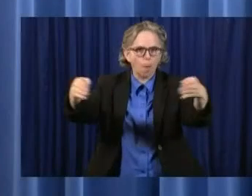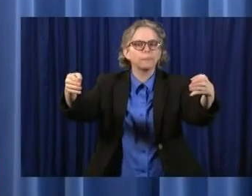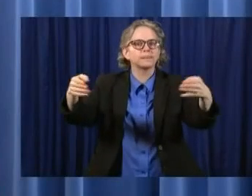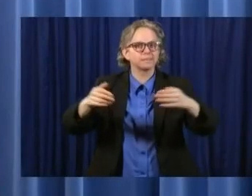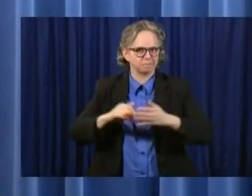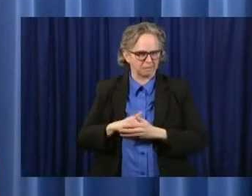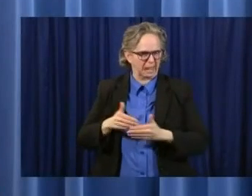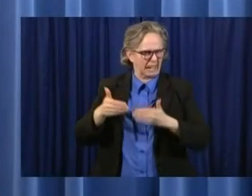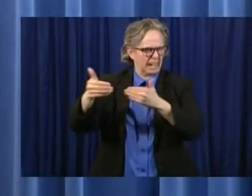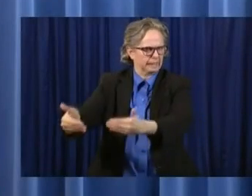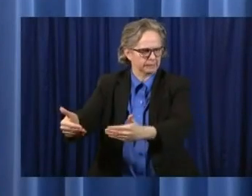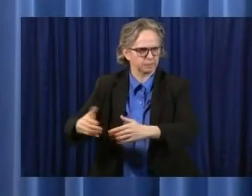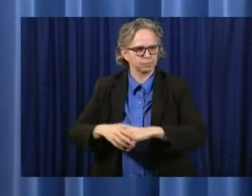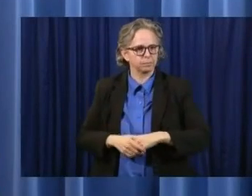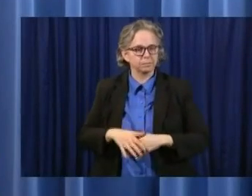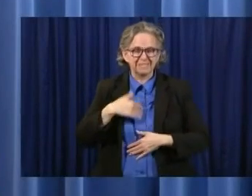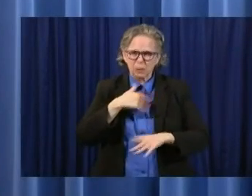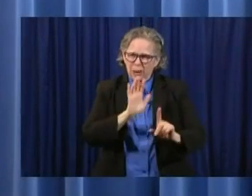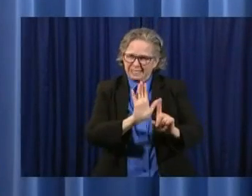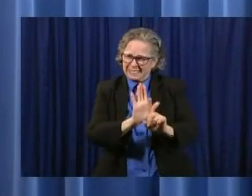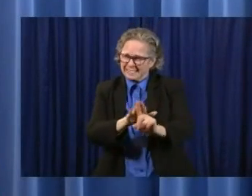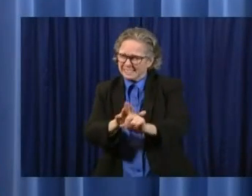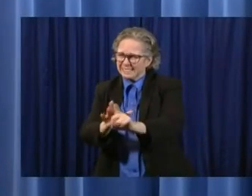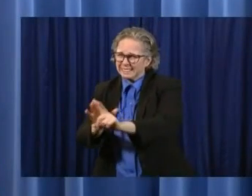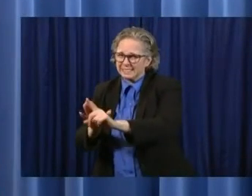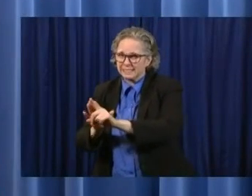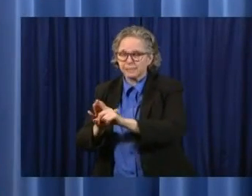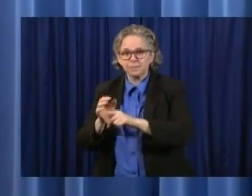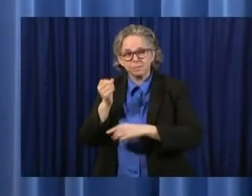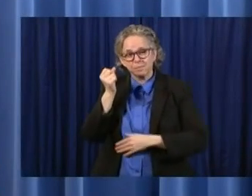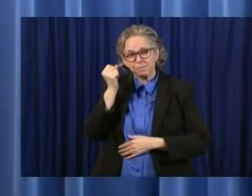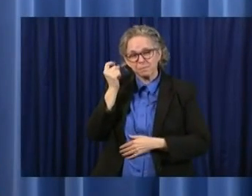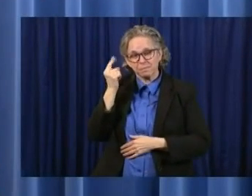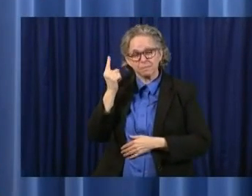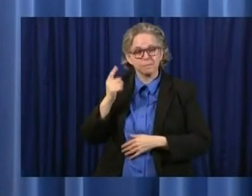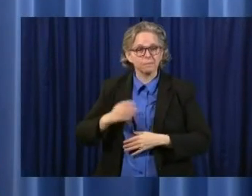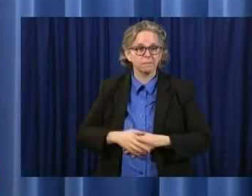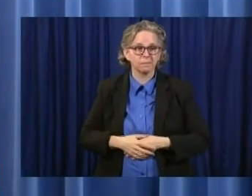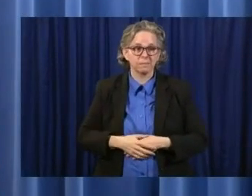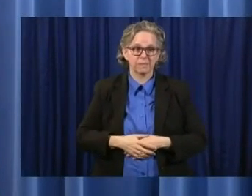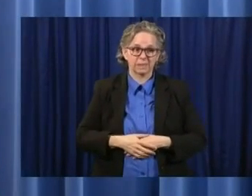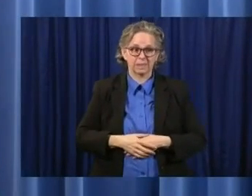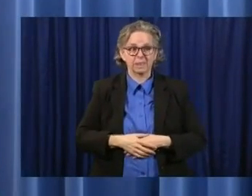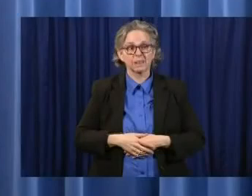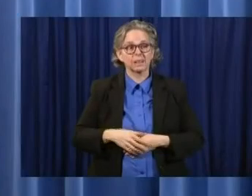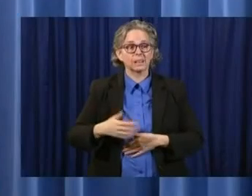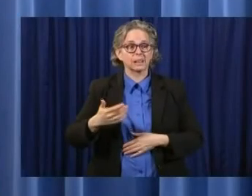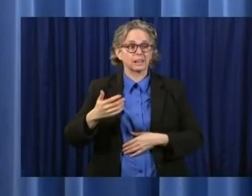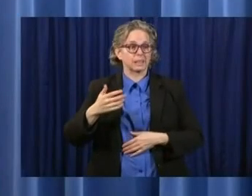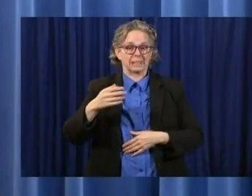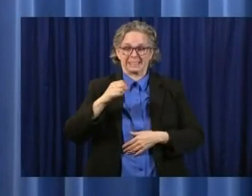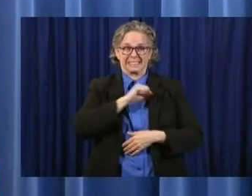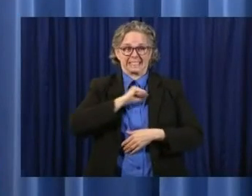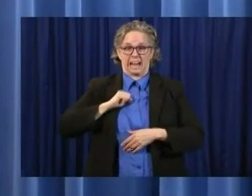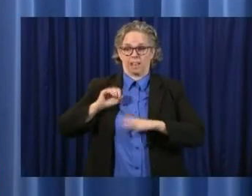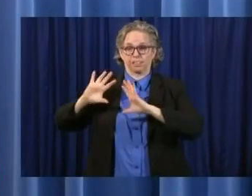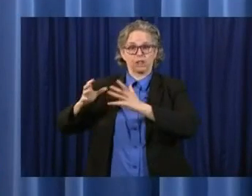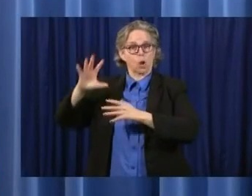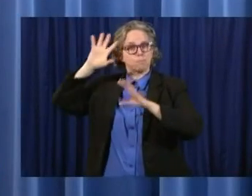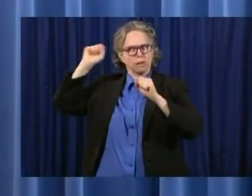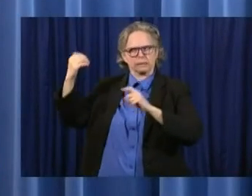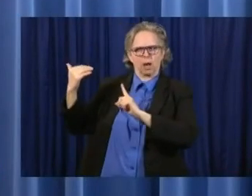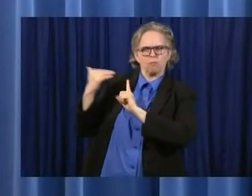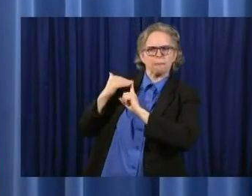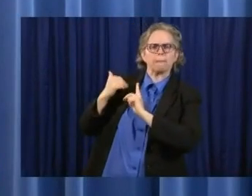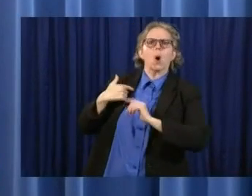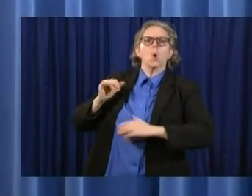Senate President Larry Alpoff reminded me a couple minutes ago that some people that